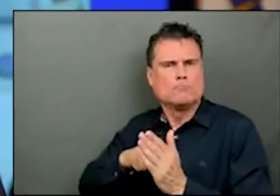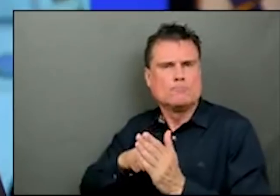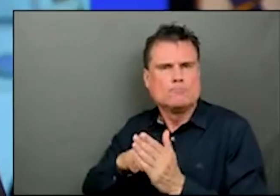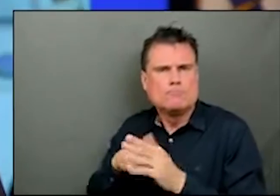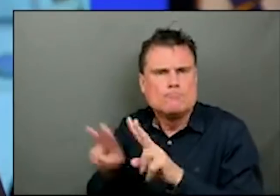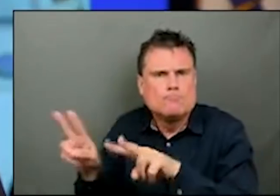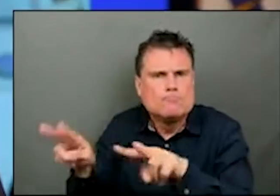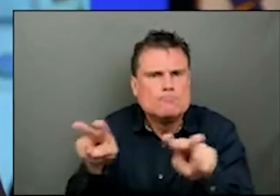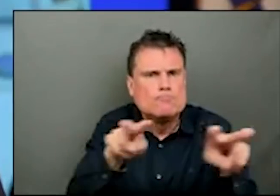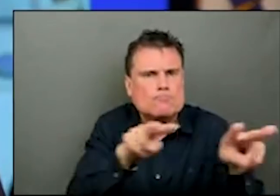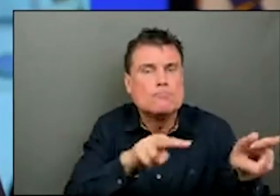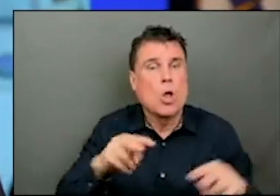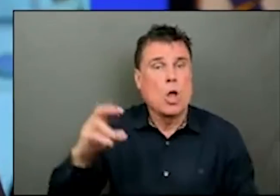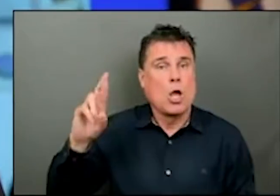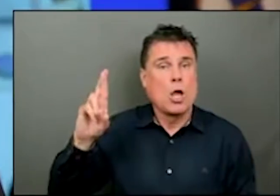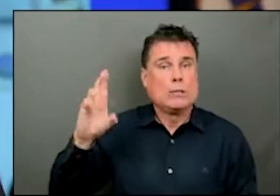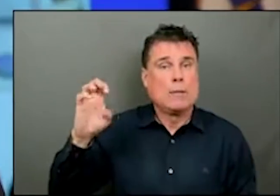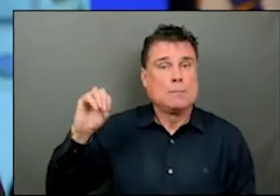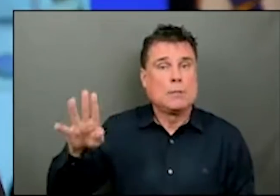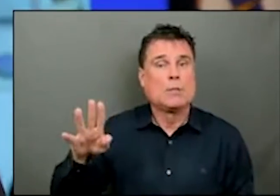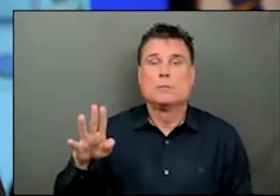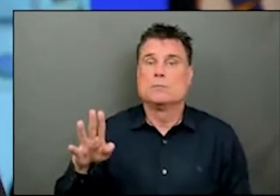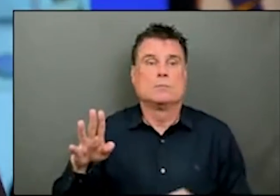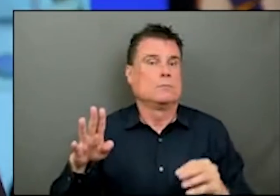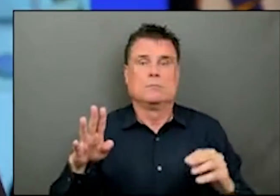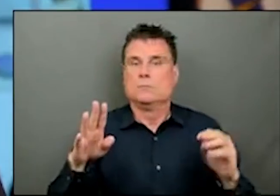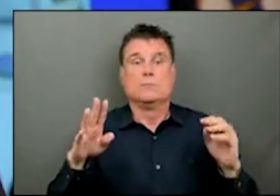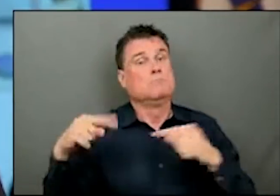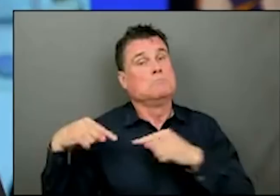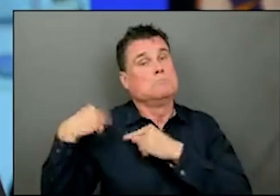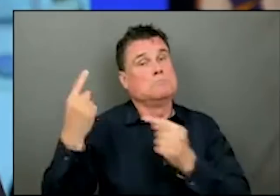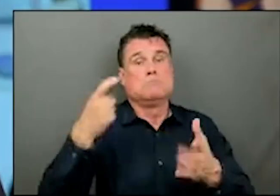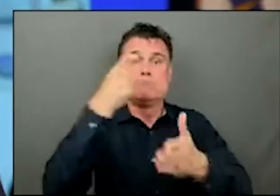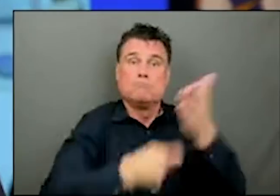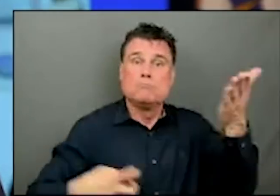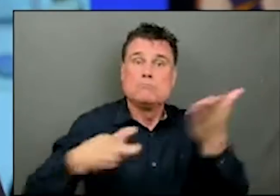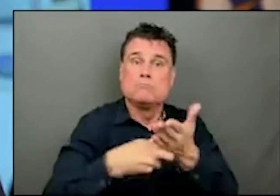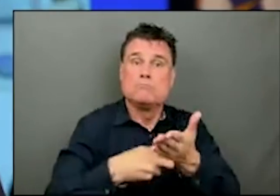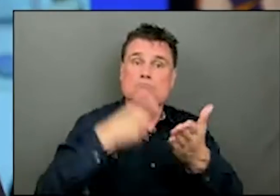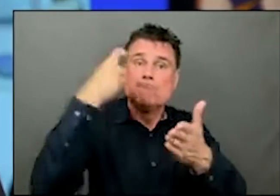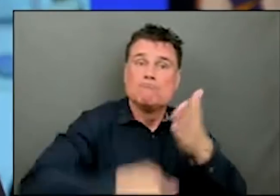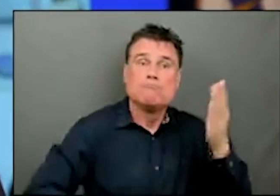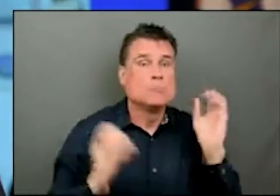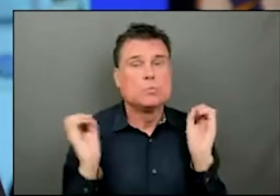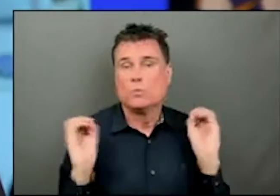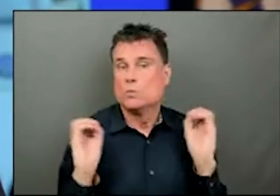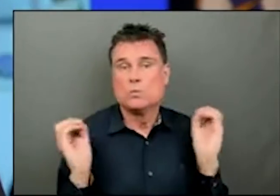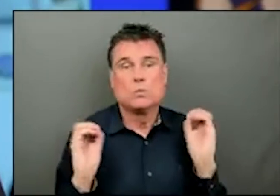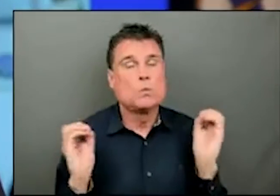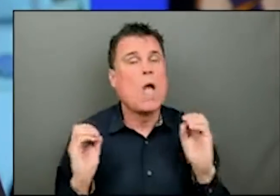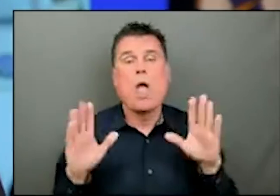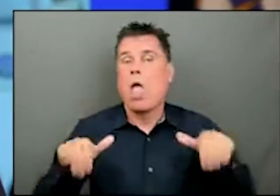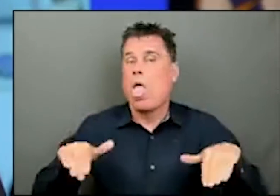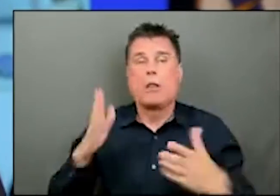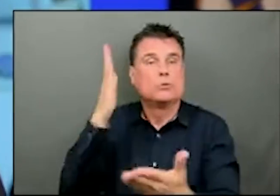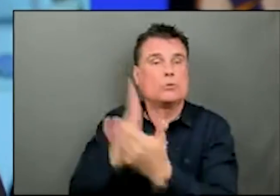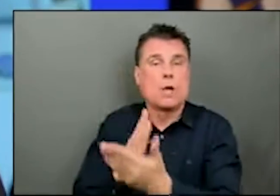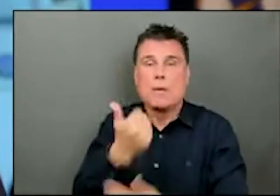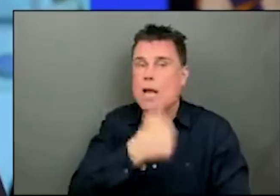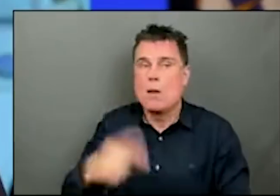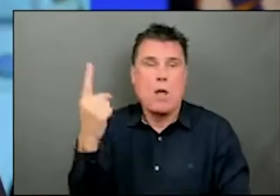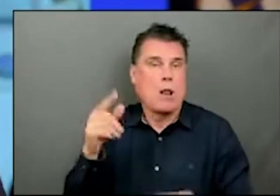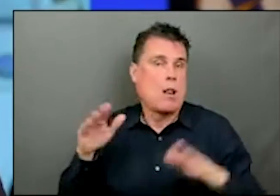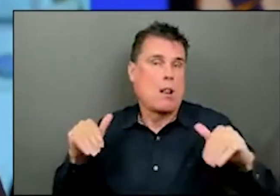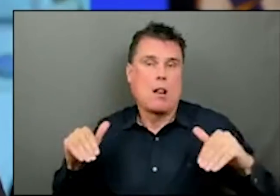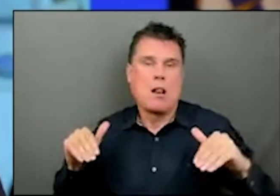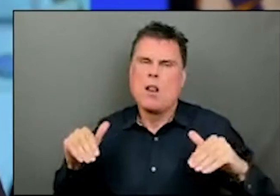haven't given a single $575 ticket. Don't intend on stopping people. So what actually is happening on the ground? Or